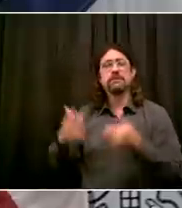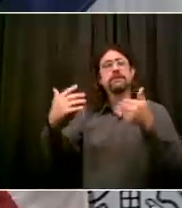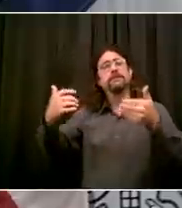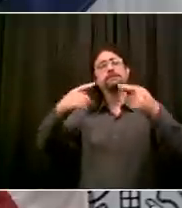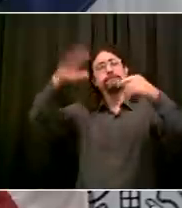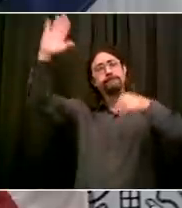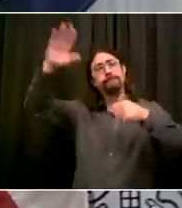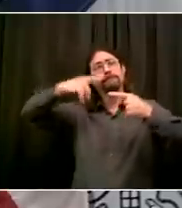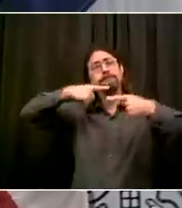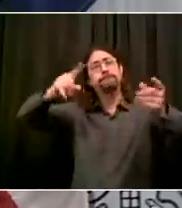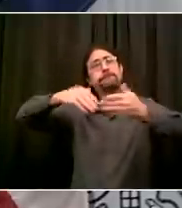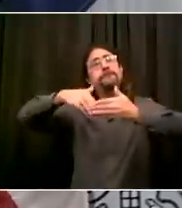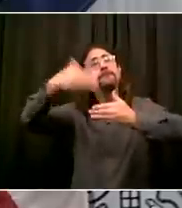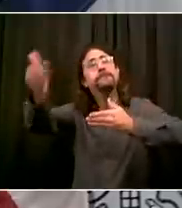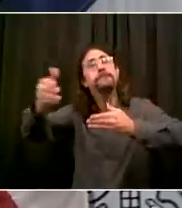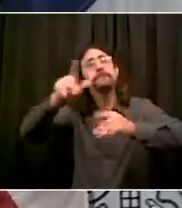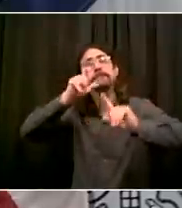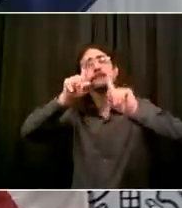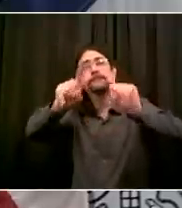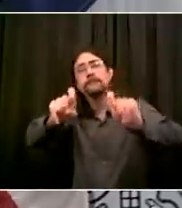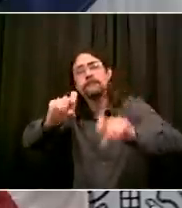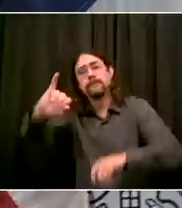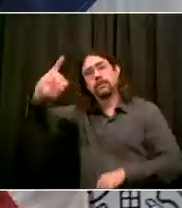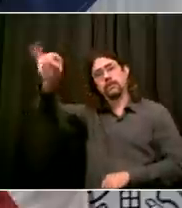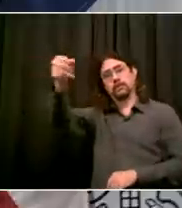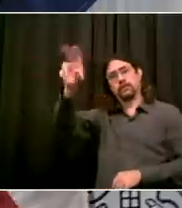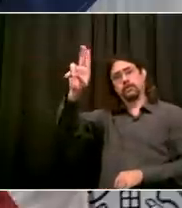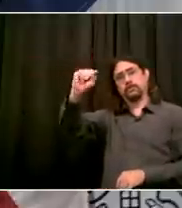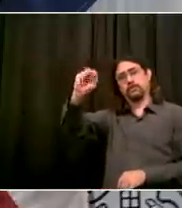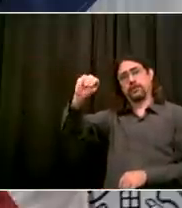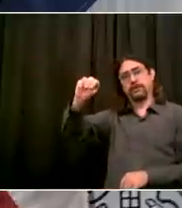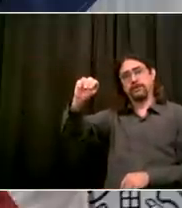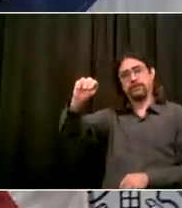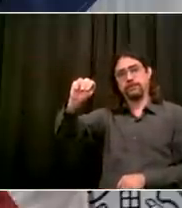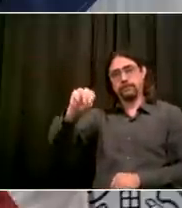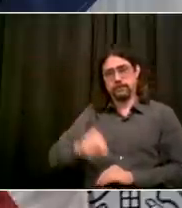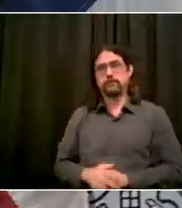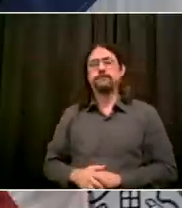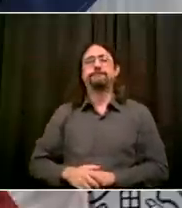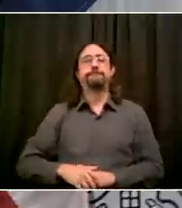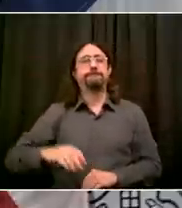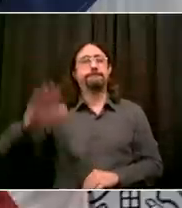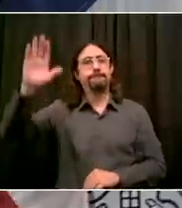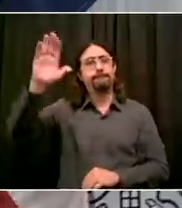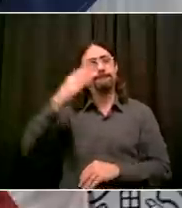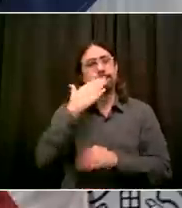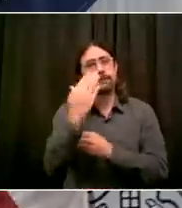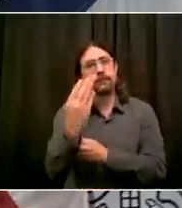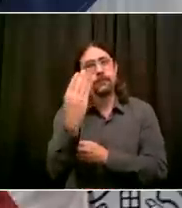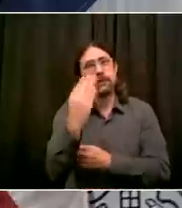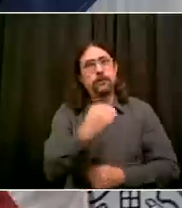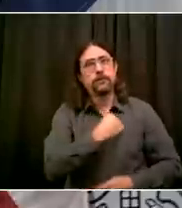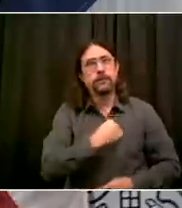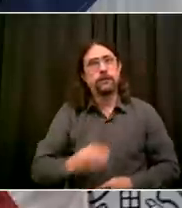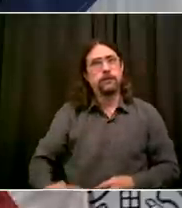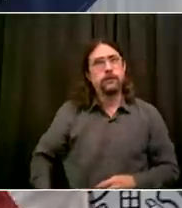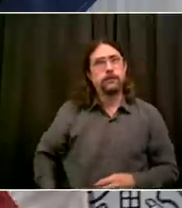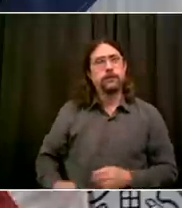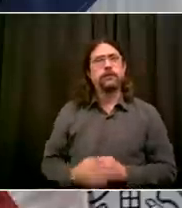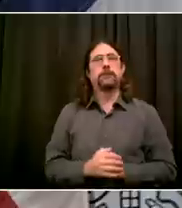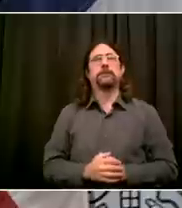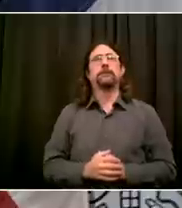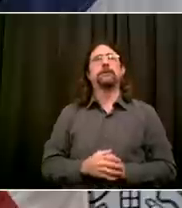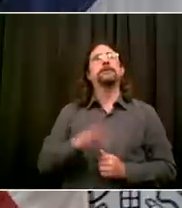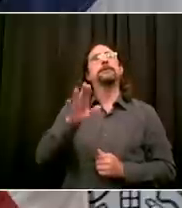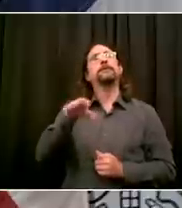ballot situation that we have in Brooklyn, right? The governor wants a board of elections to